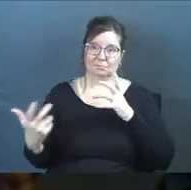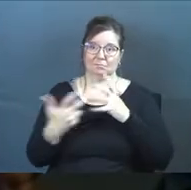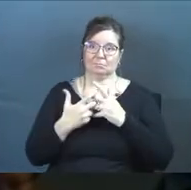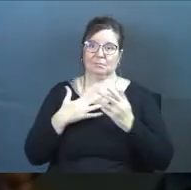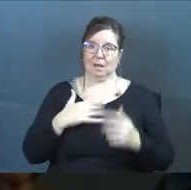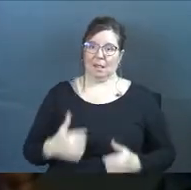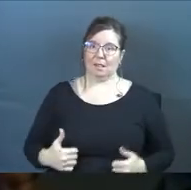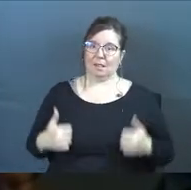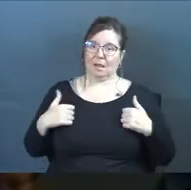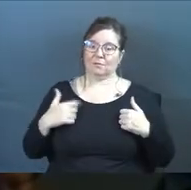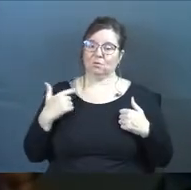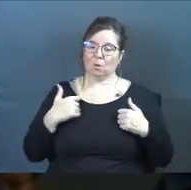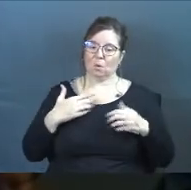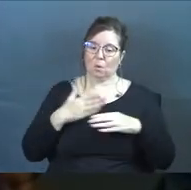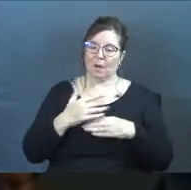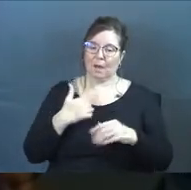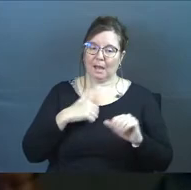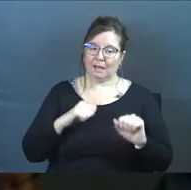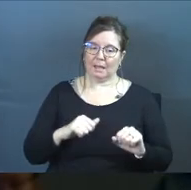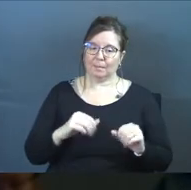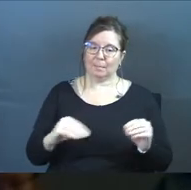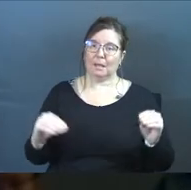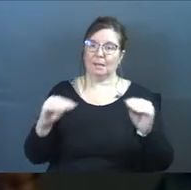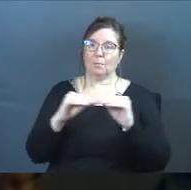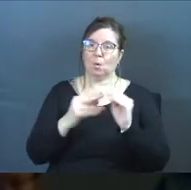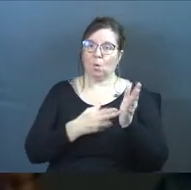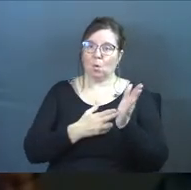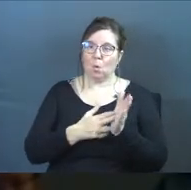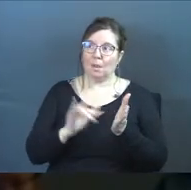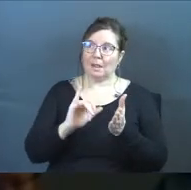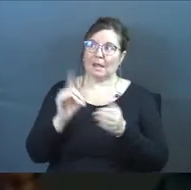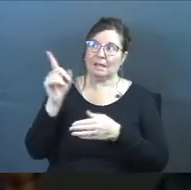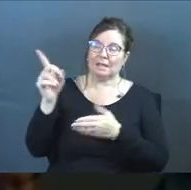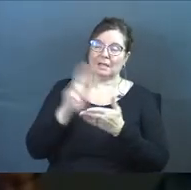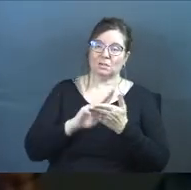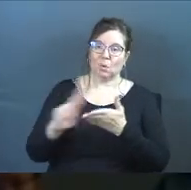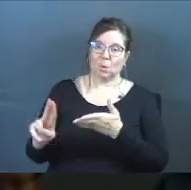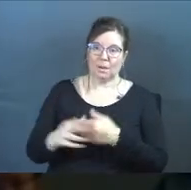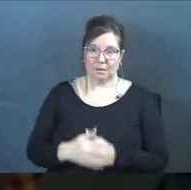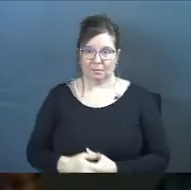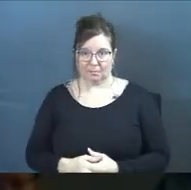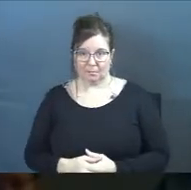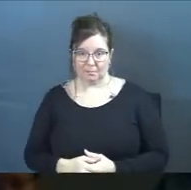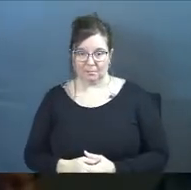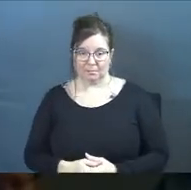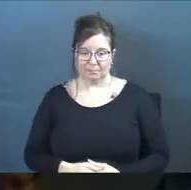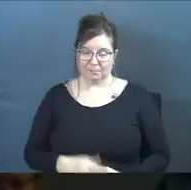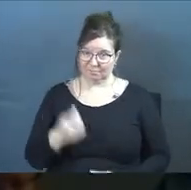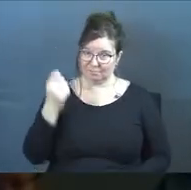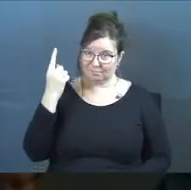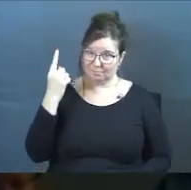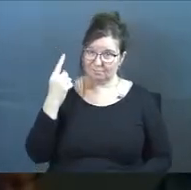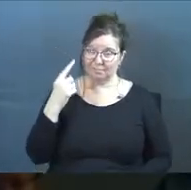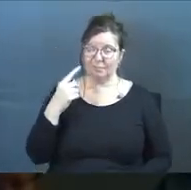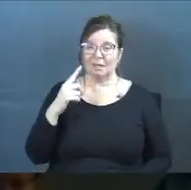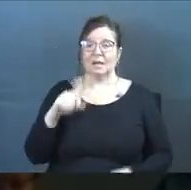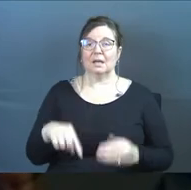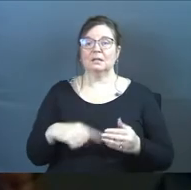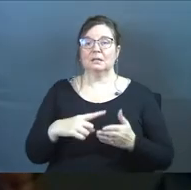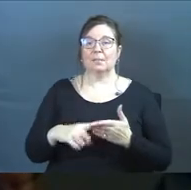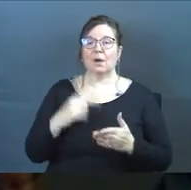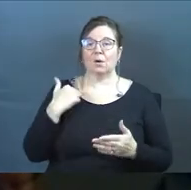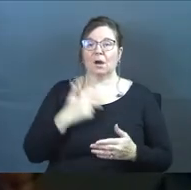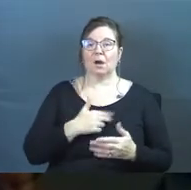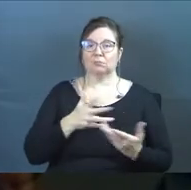life after, so I can be more holy like He is holy. Y'all following me? See, it's about